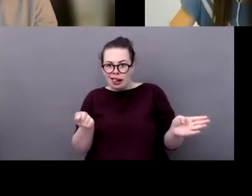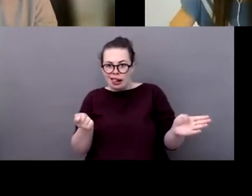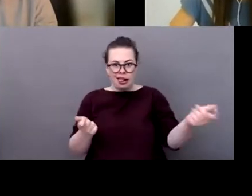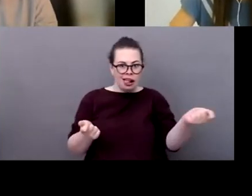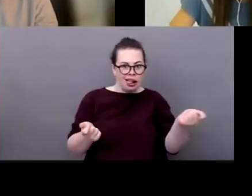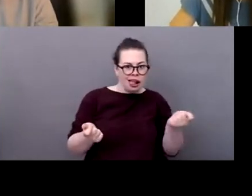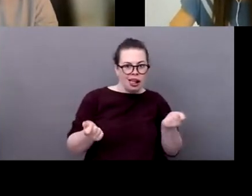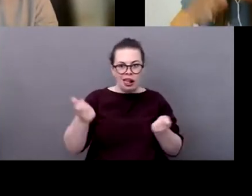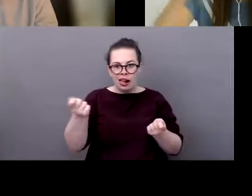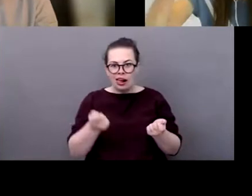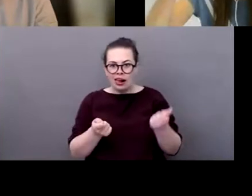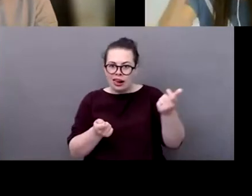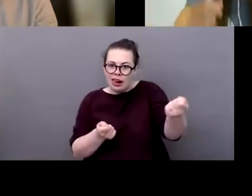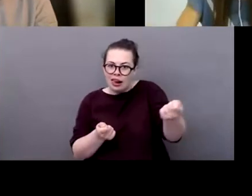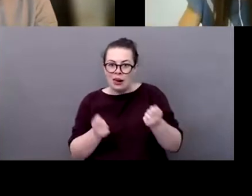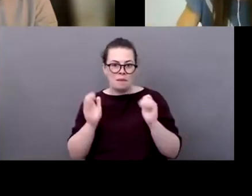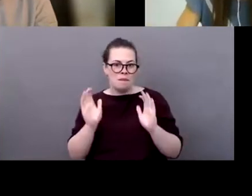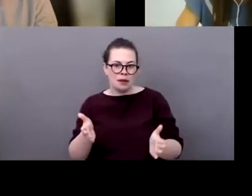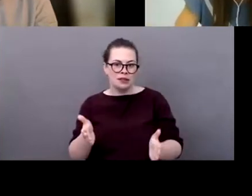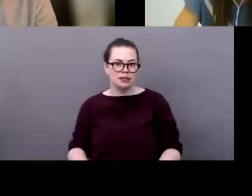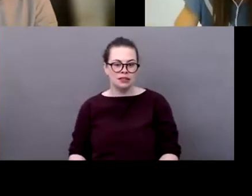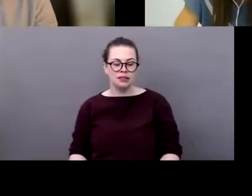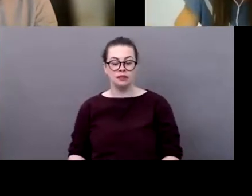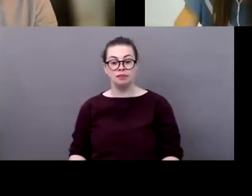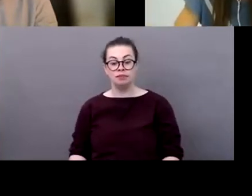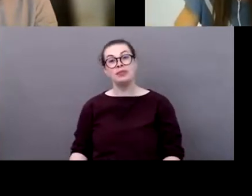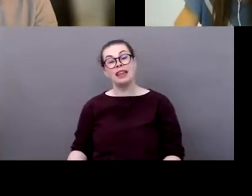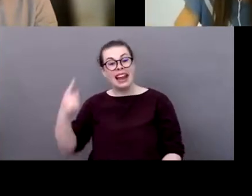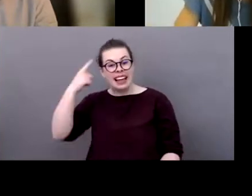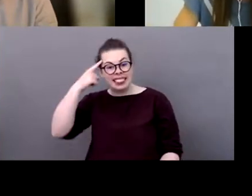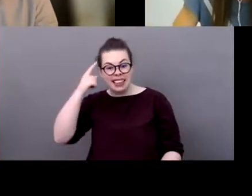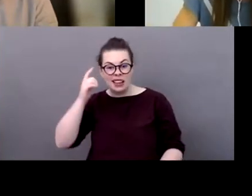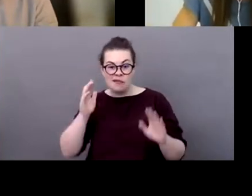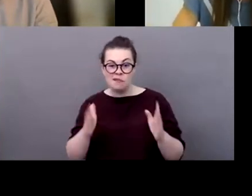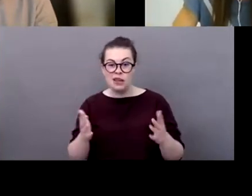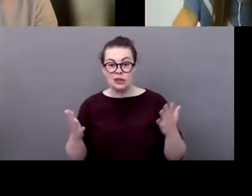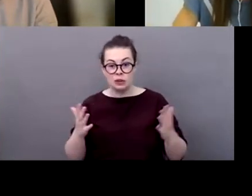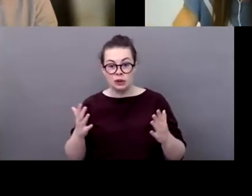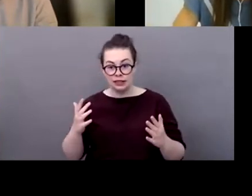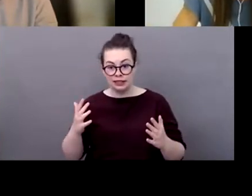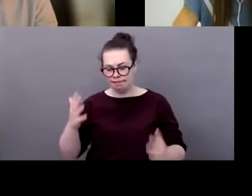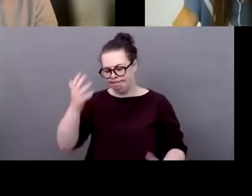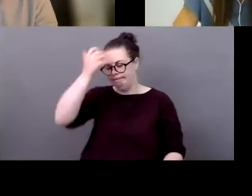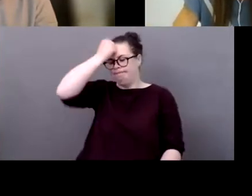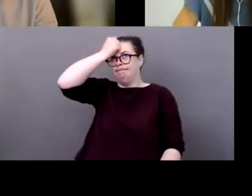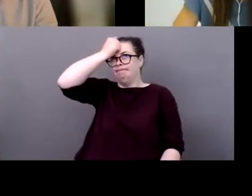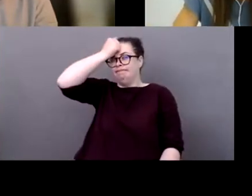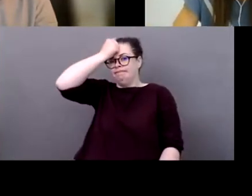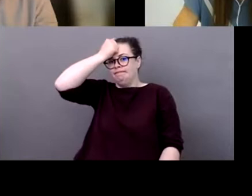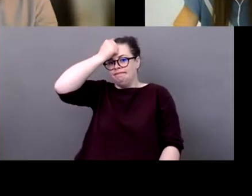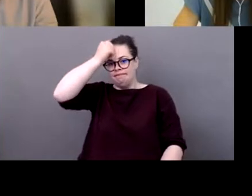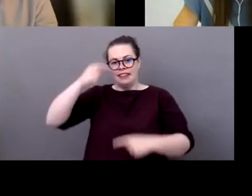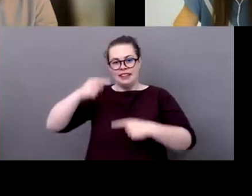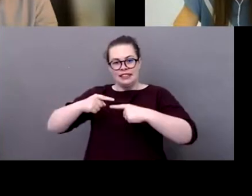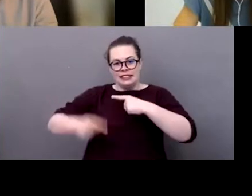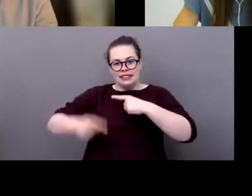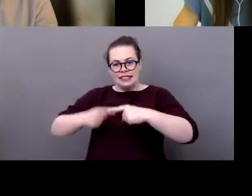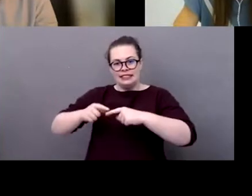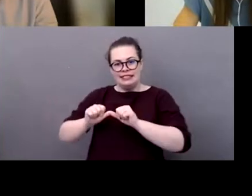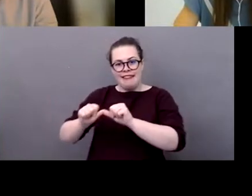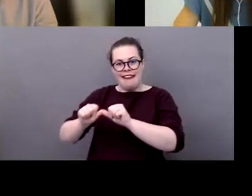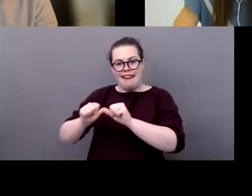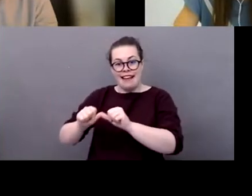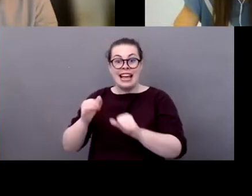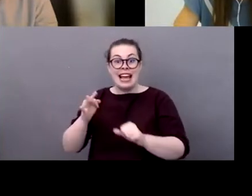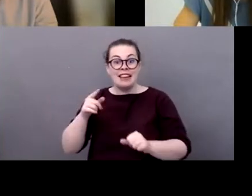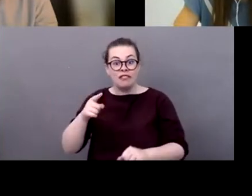those i could call it a sustainability glasses on uh um one starts thinking a little bit differently